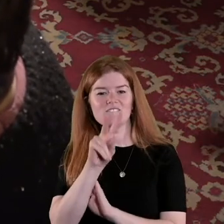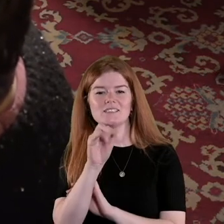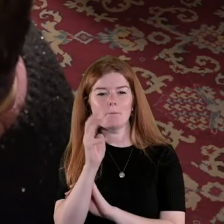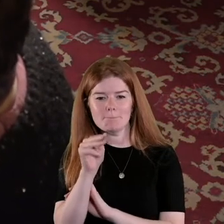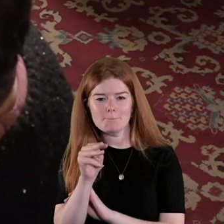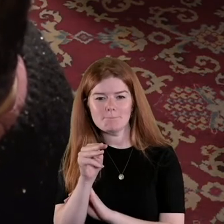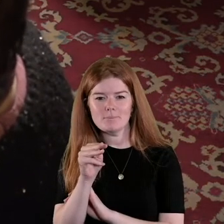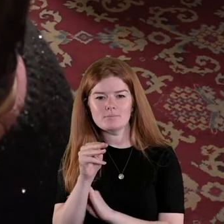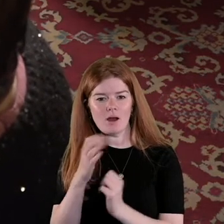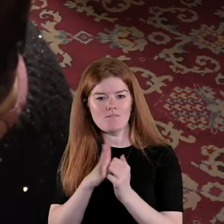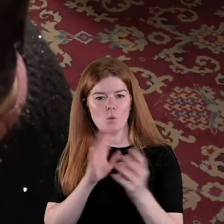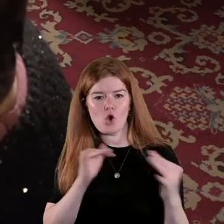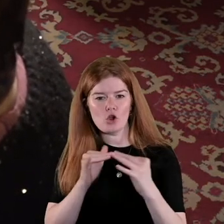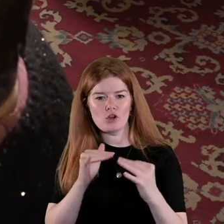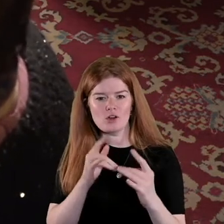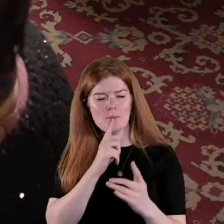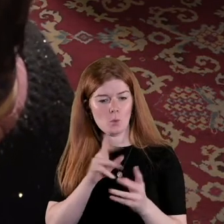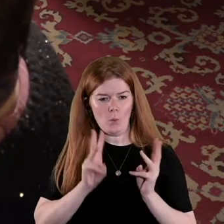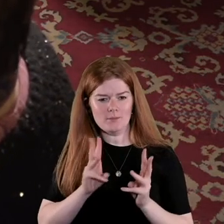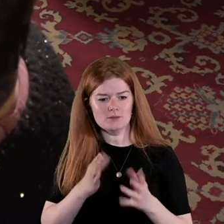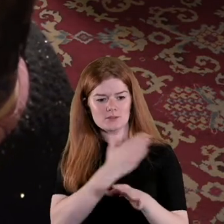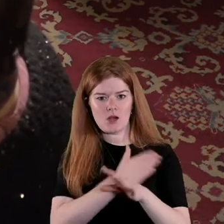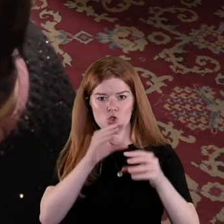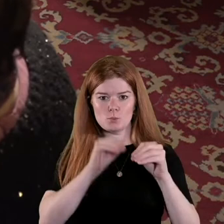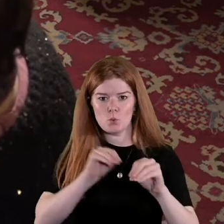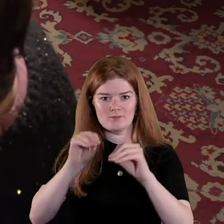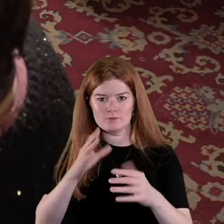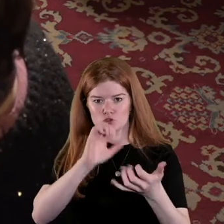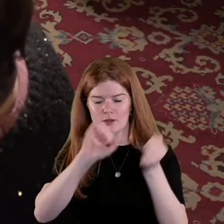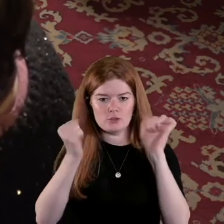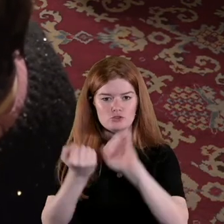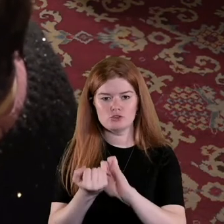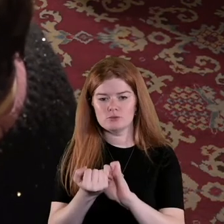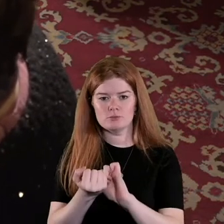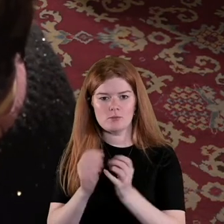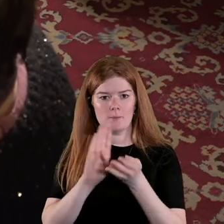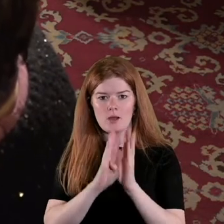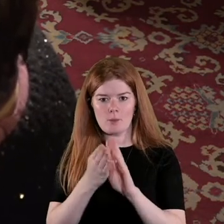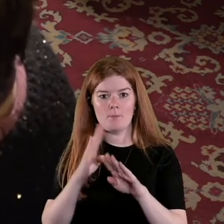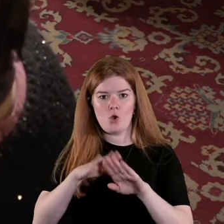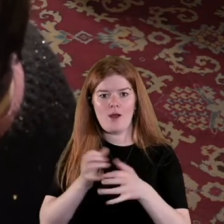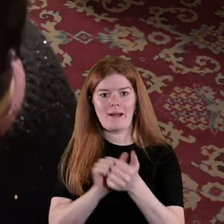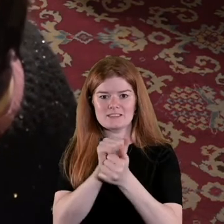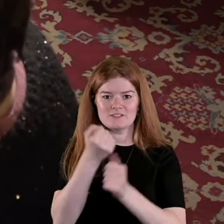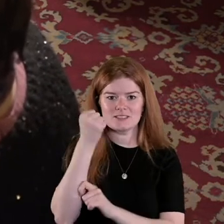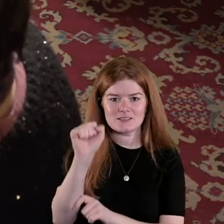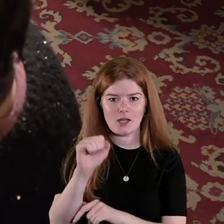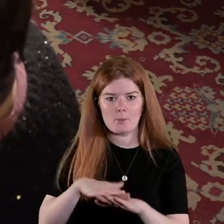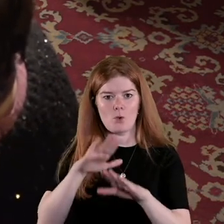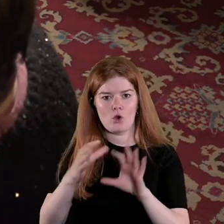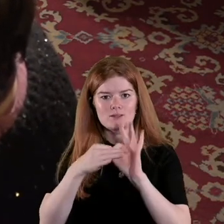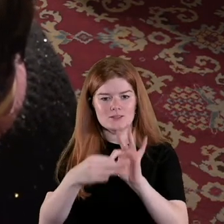you like of war but are starting to move into being activists and being engaged